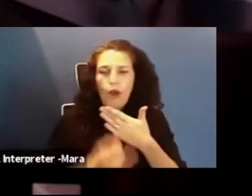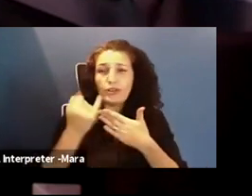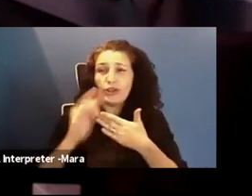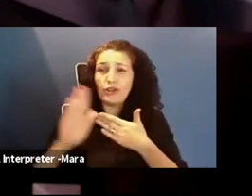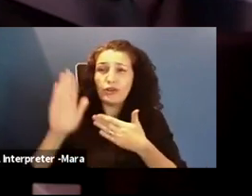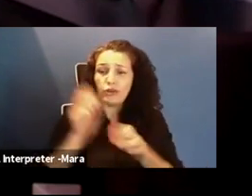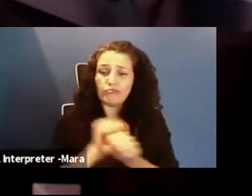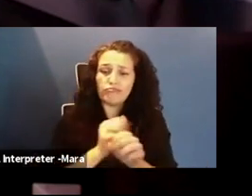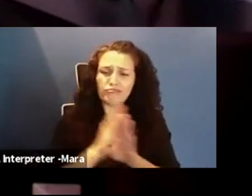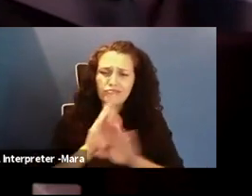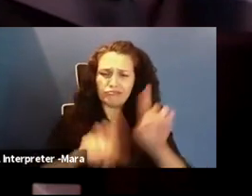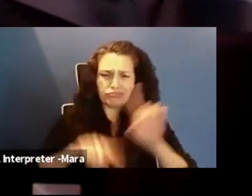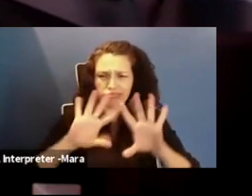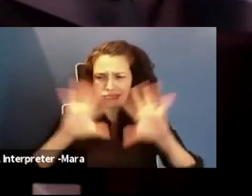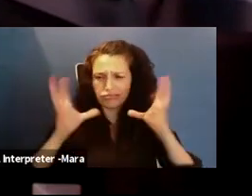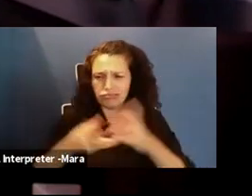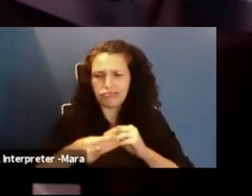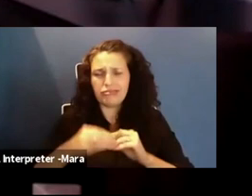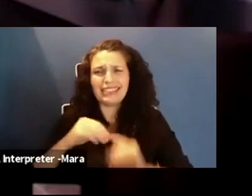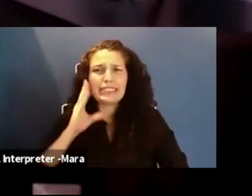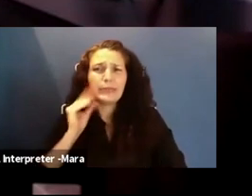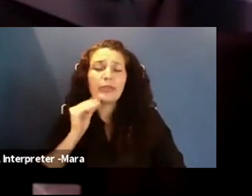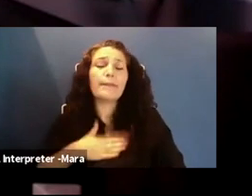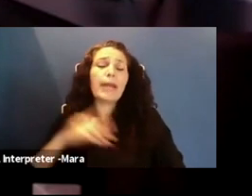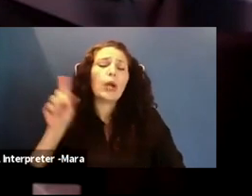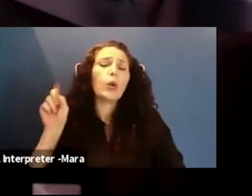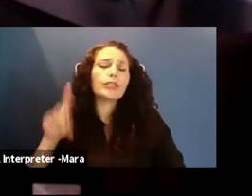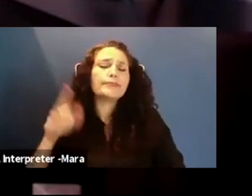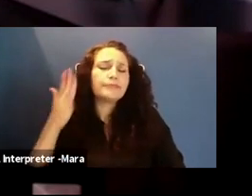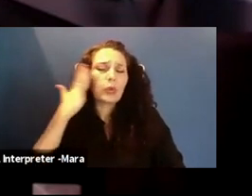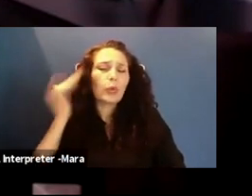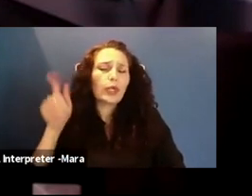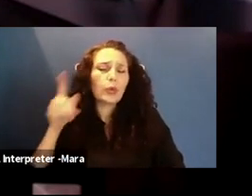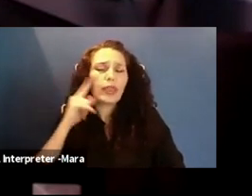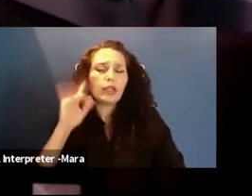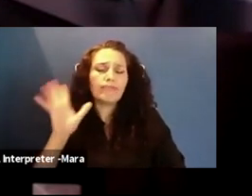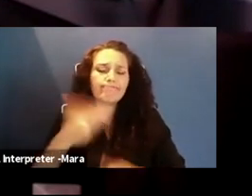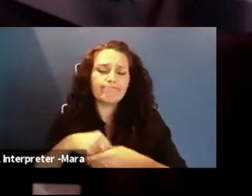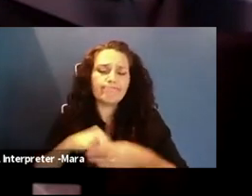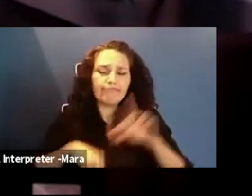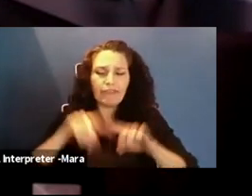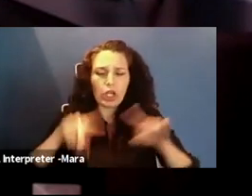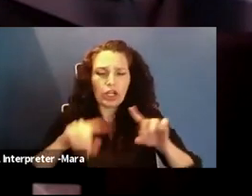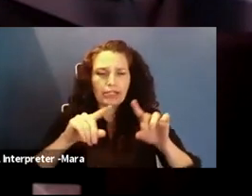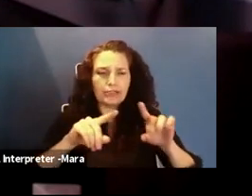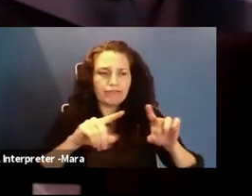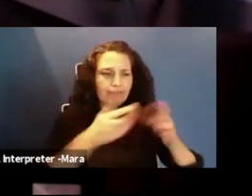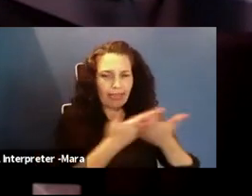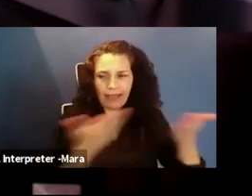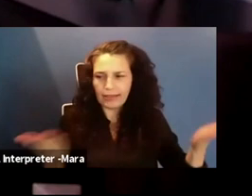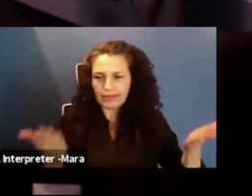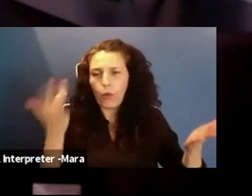culmination of so many different experiences, my question for you is why do you think your involvement in all these different things has been